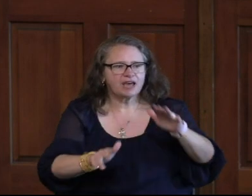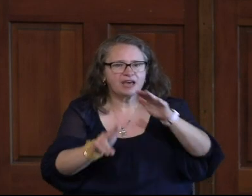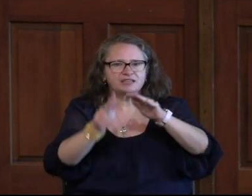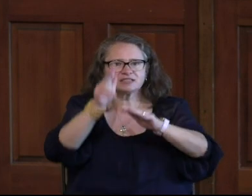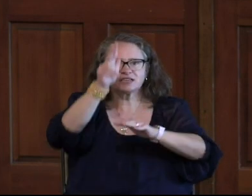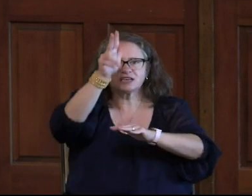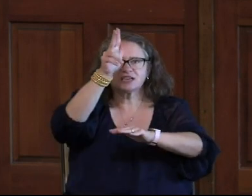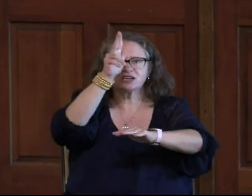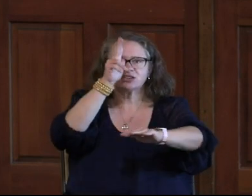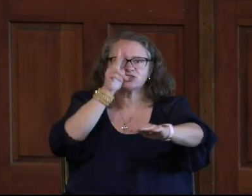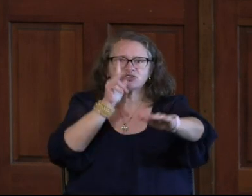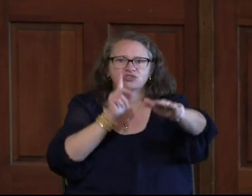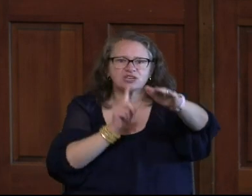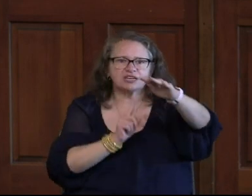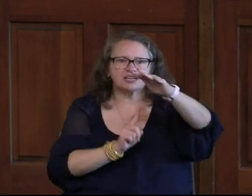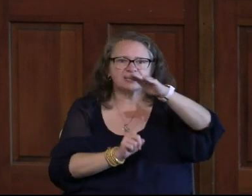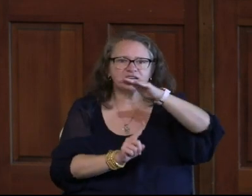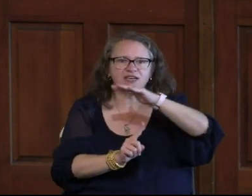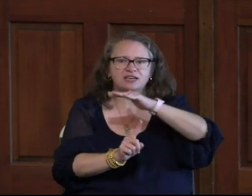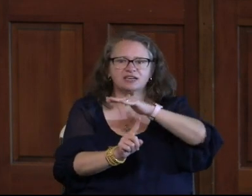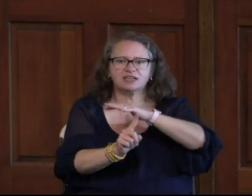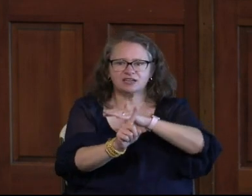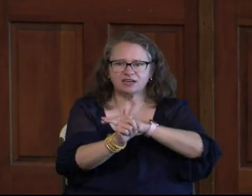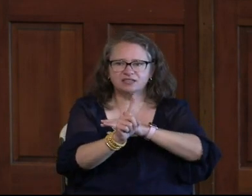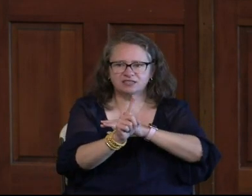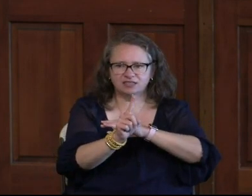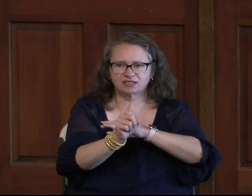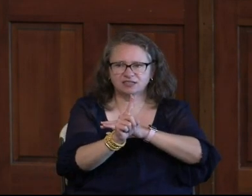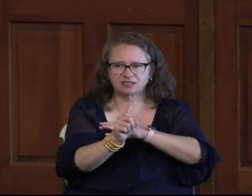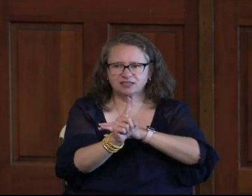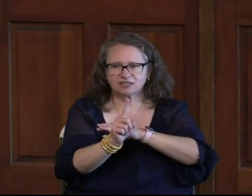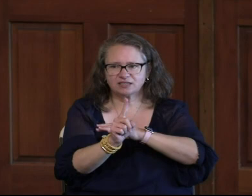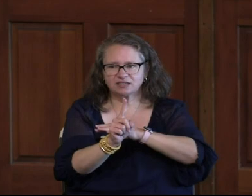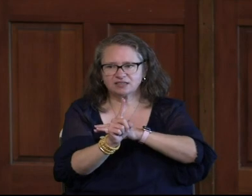blessed charity.